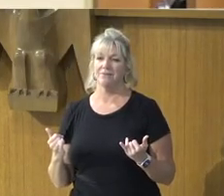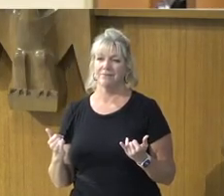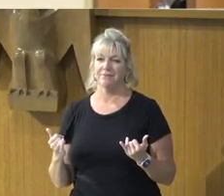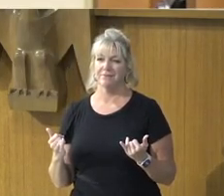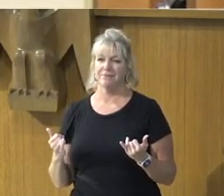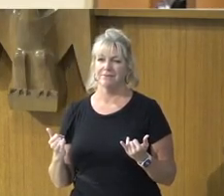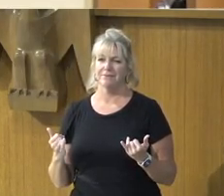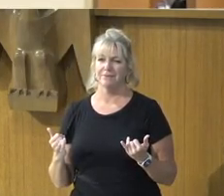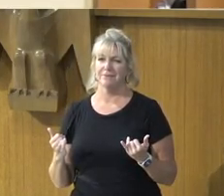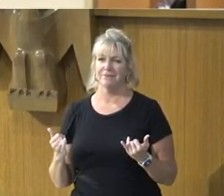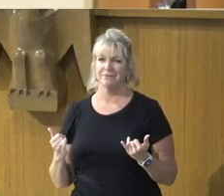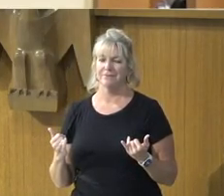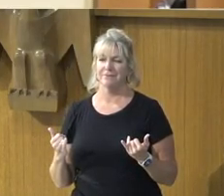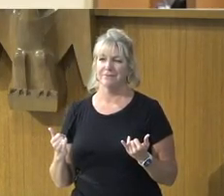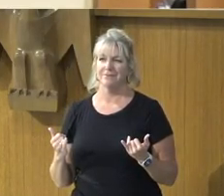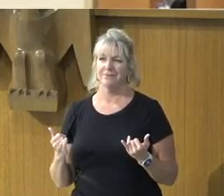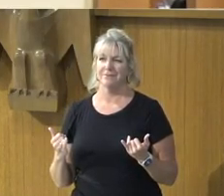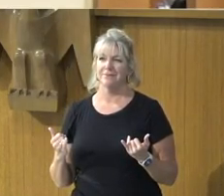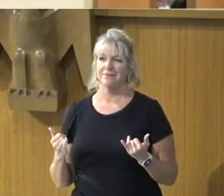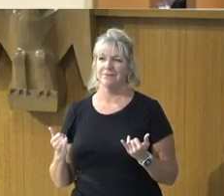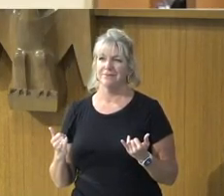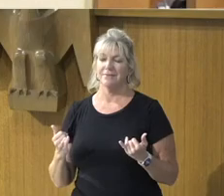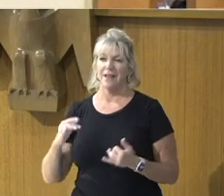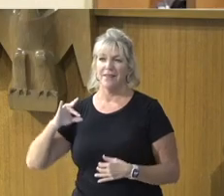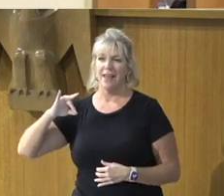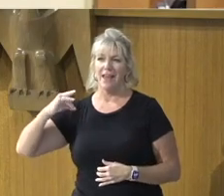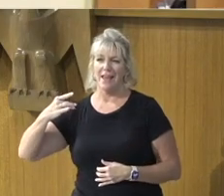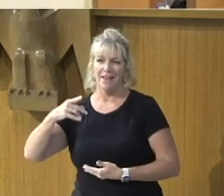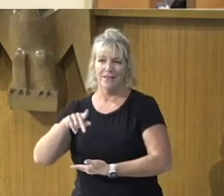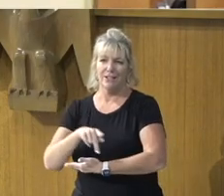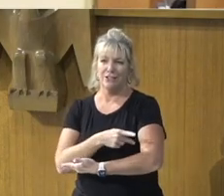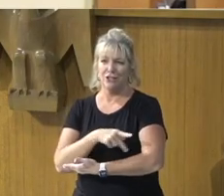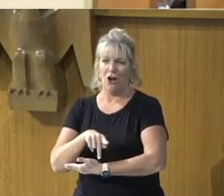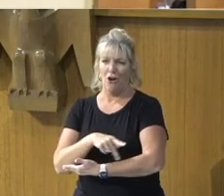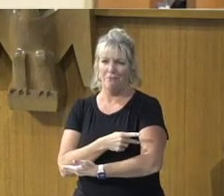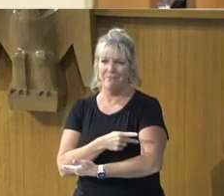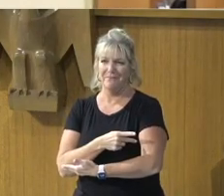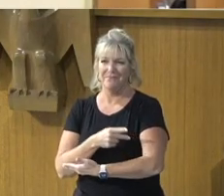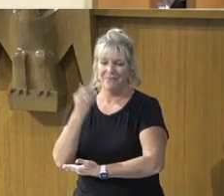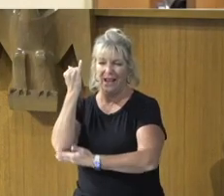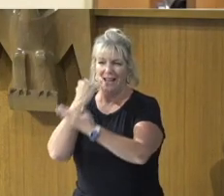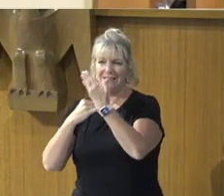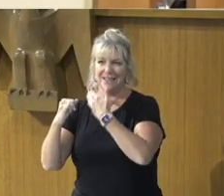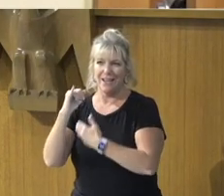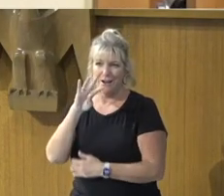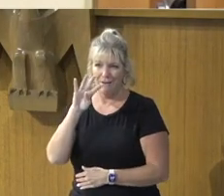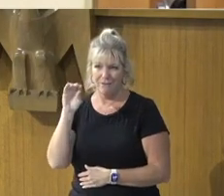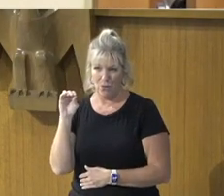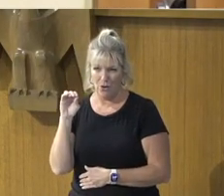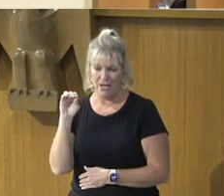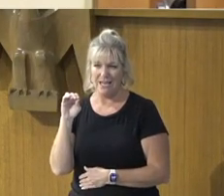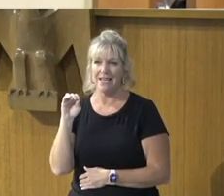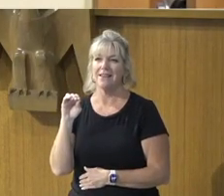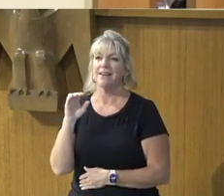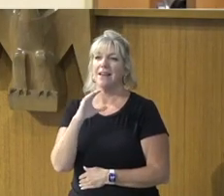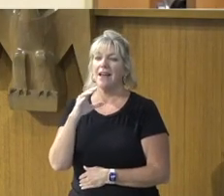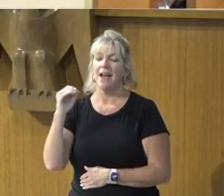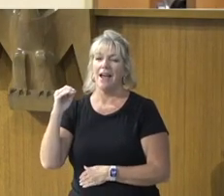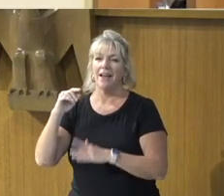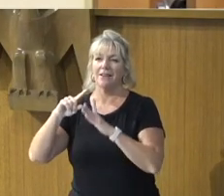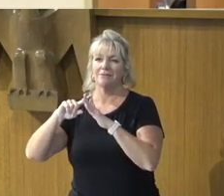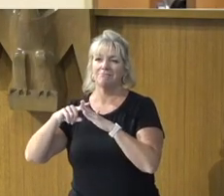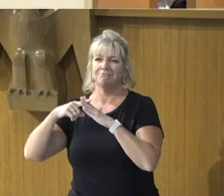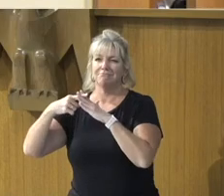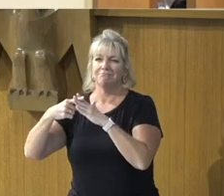found in the eighth Psalm, Isaiah 40, and early in the